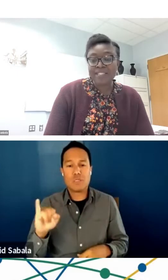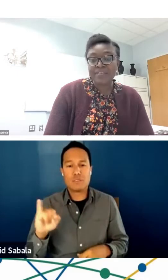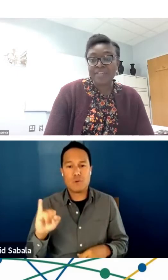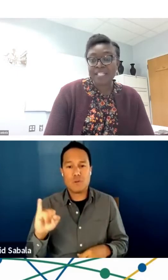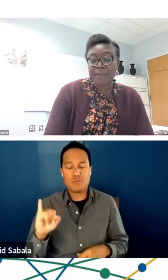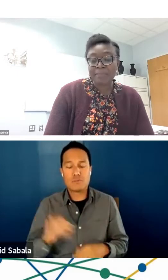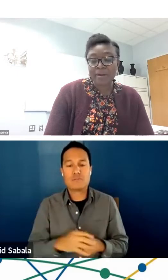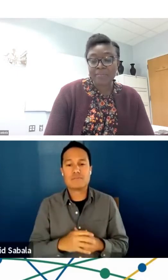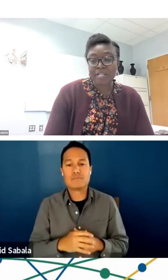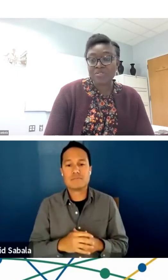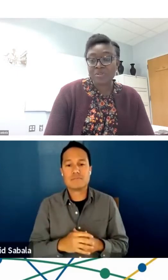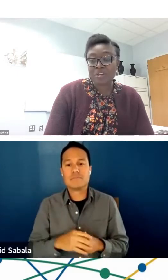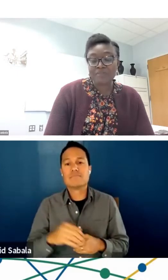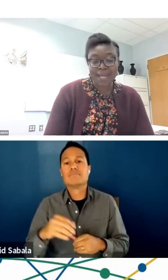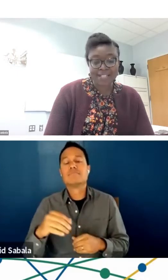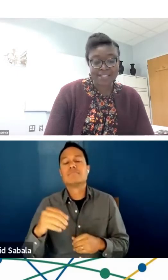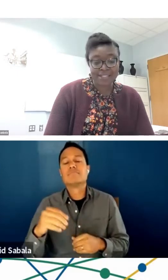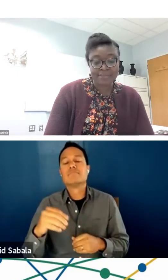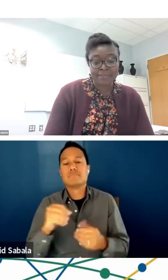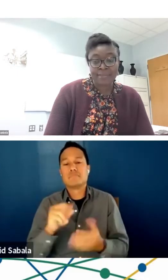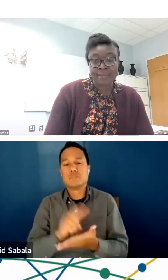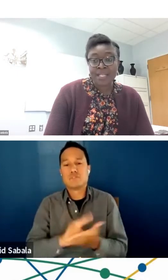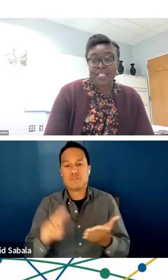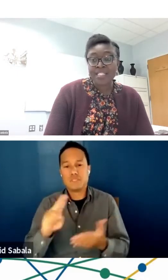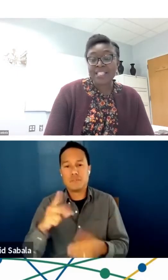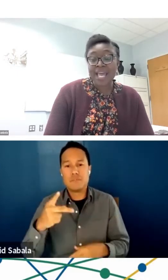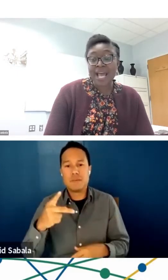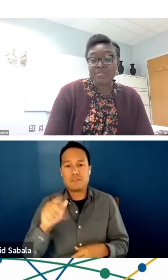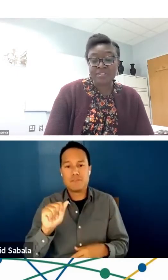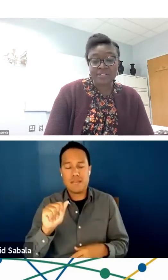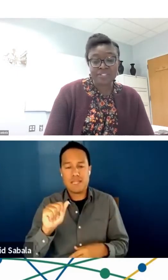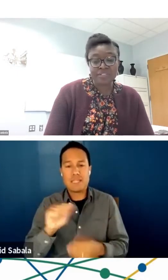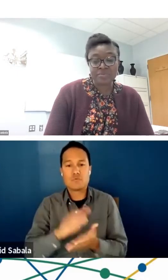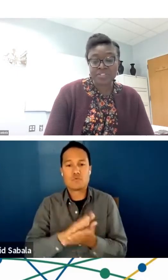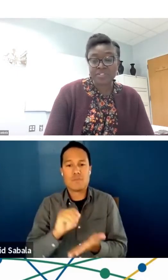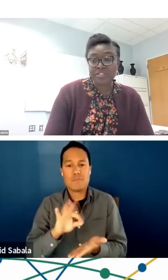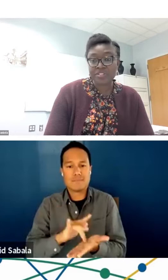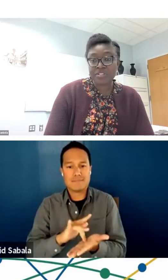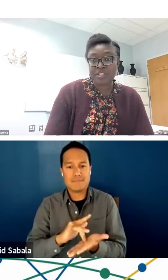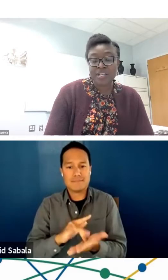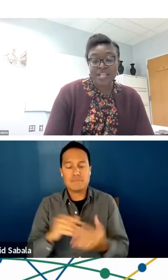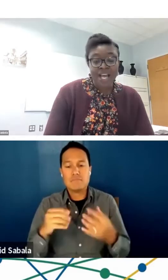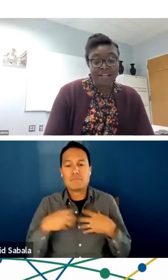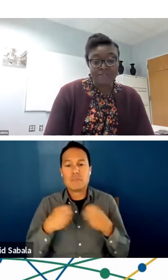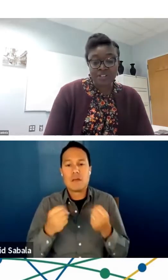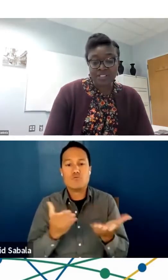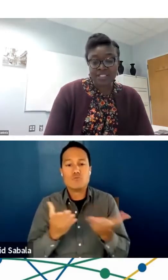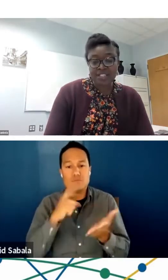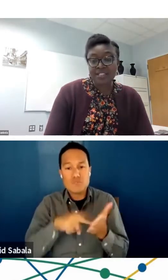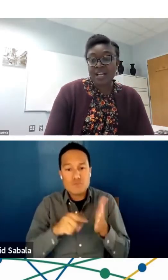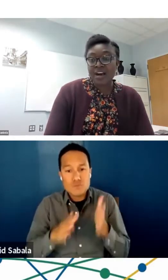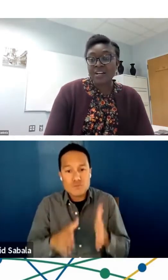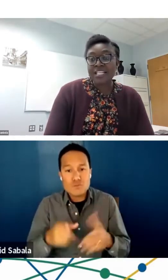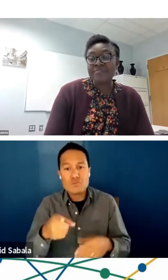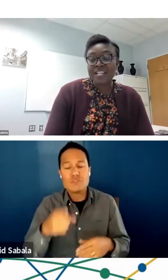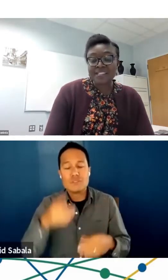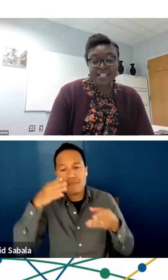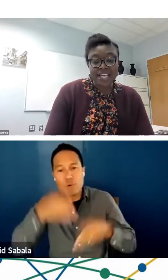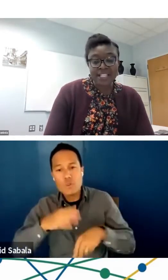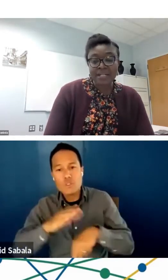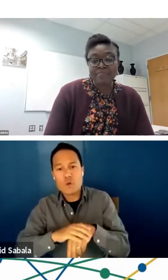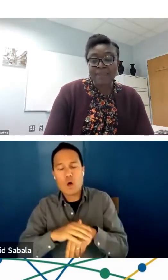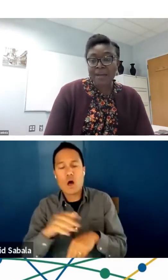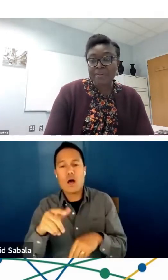of Pennsylvania Paramount School of Medicine. She's a health services researcher and focuses on